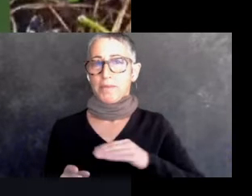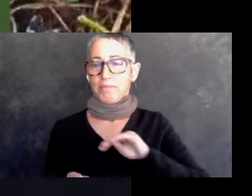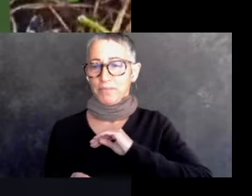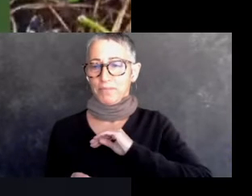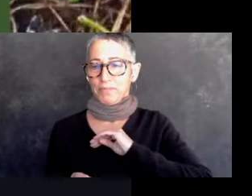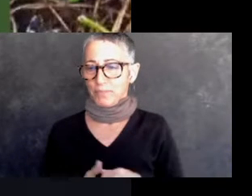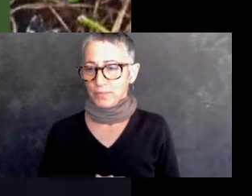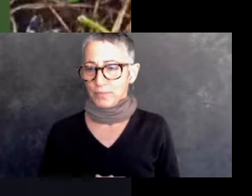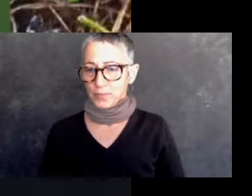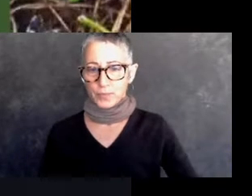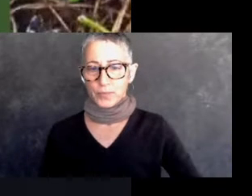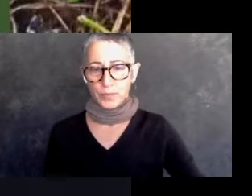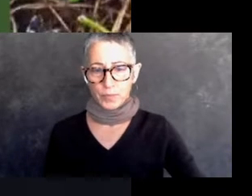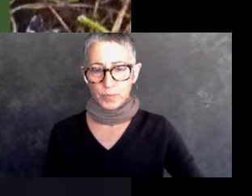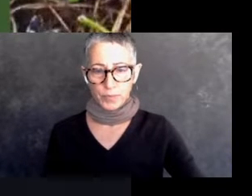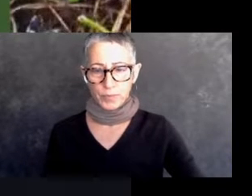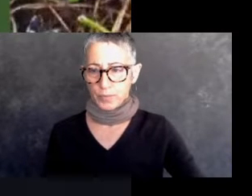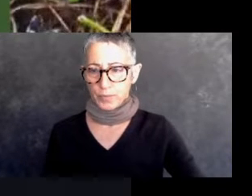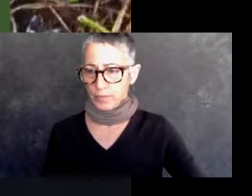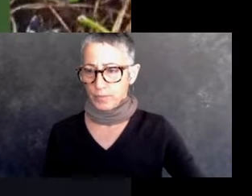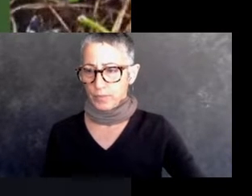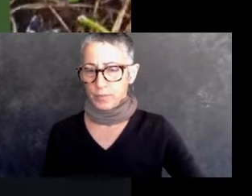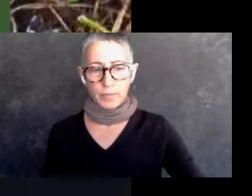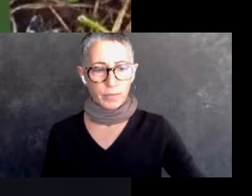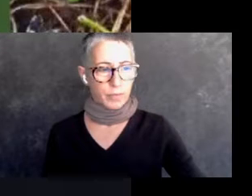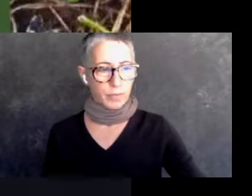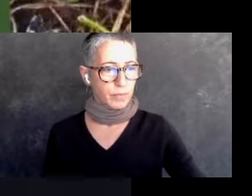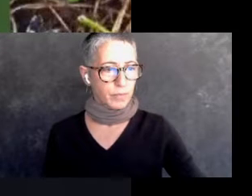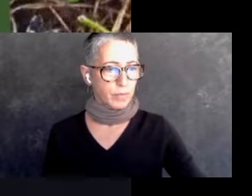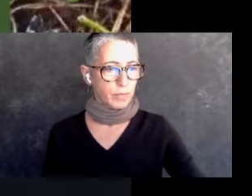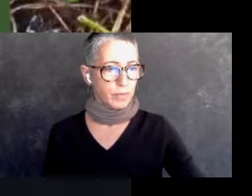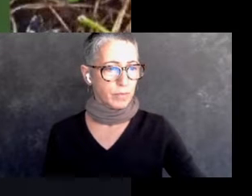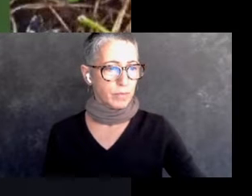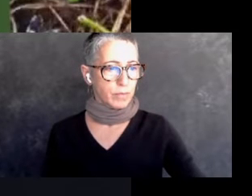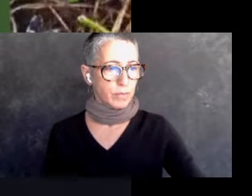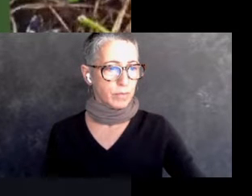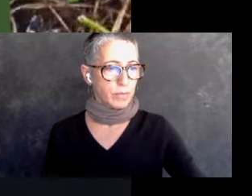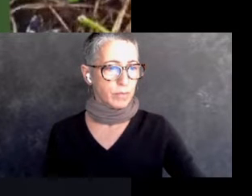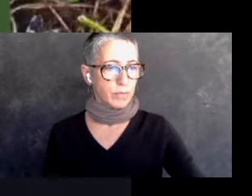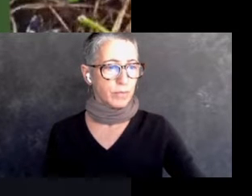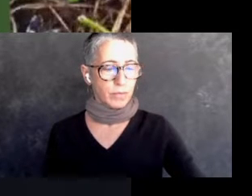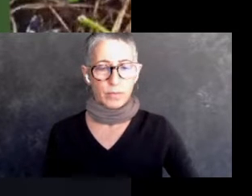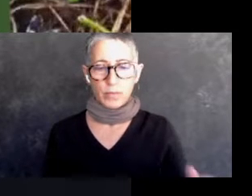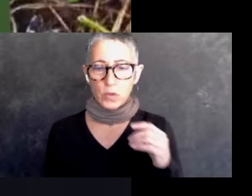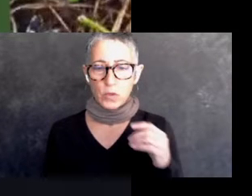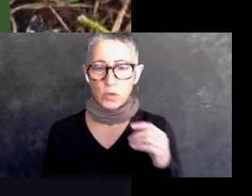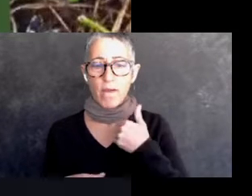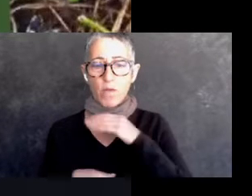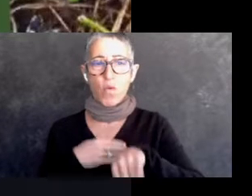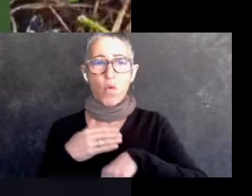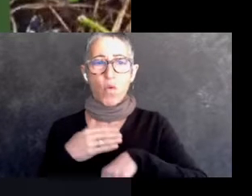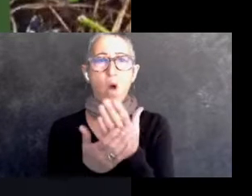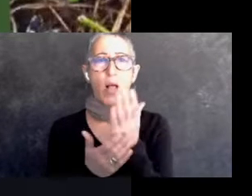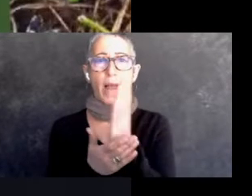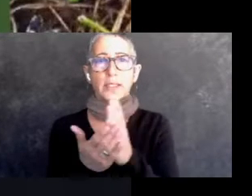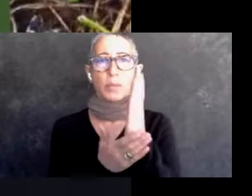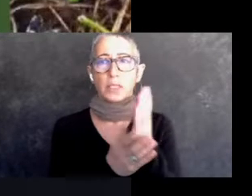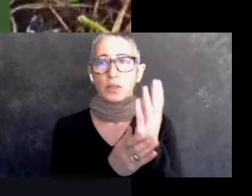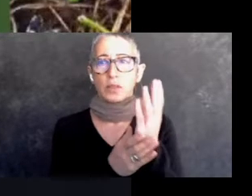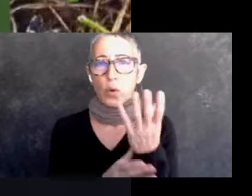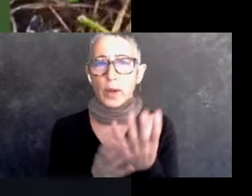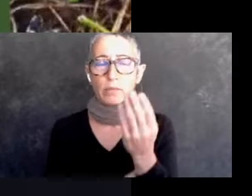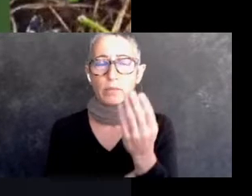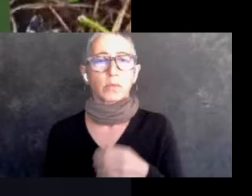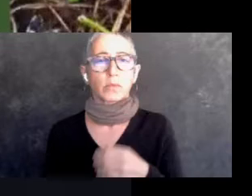We also do a very non-biased approach to teaching all aspects of growing. Yep. We talk about GMOs